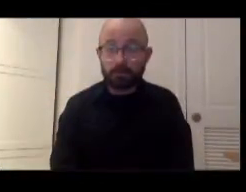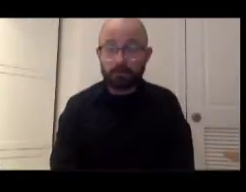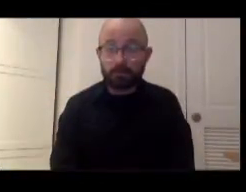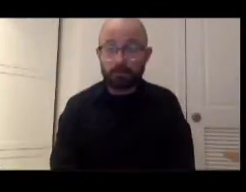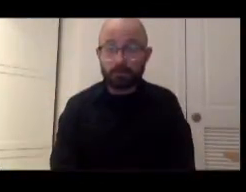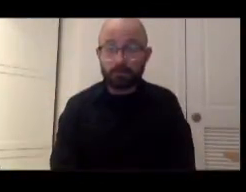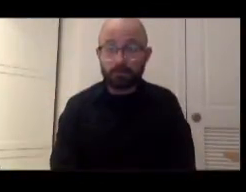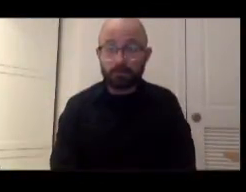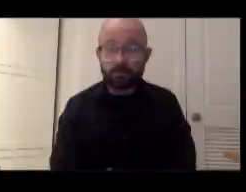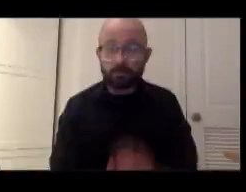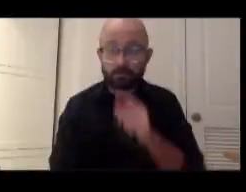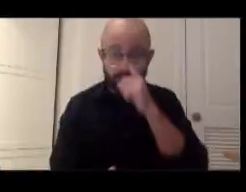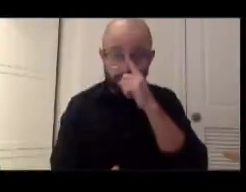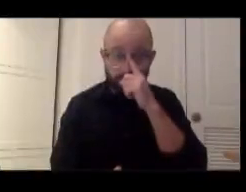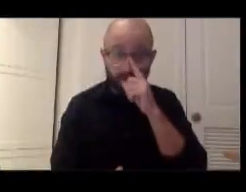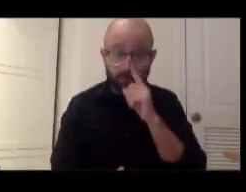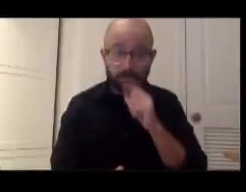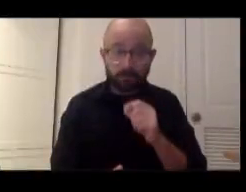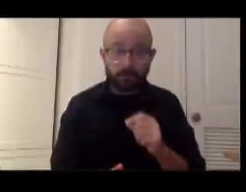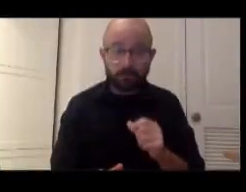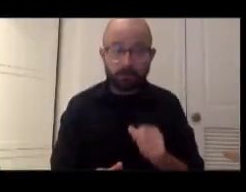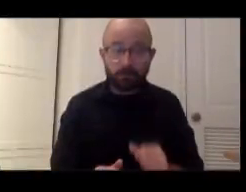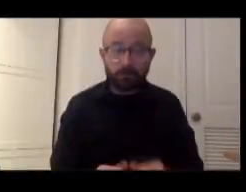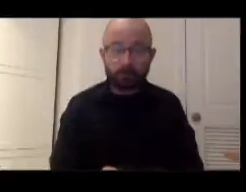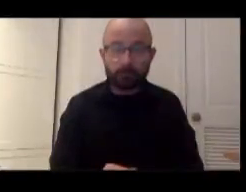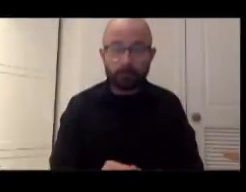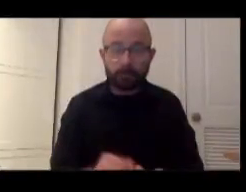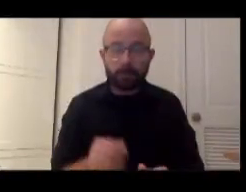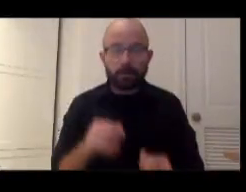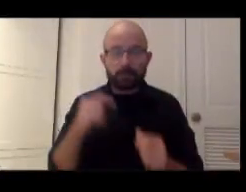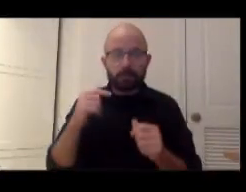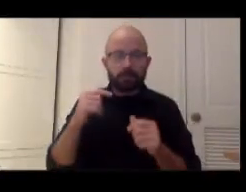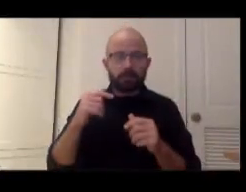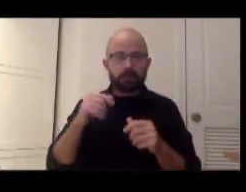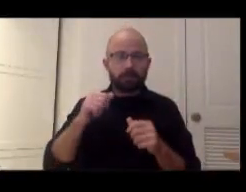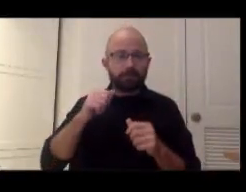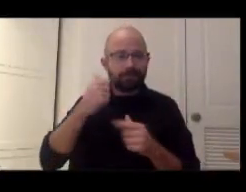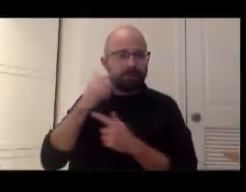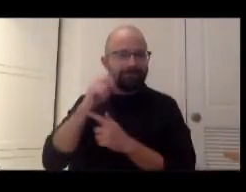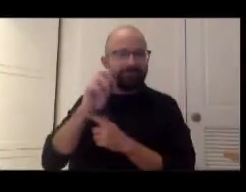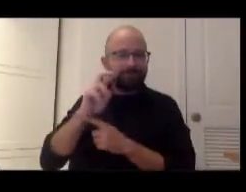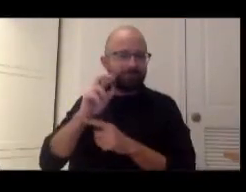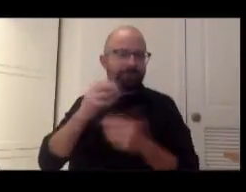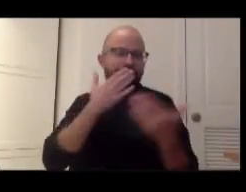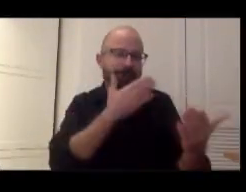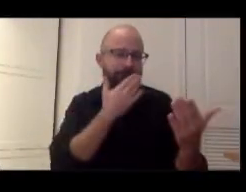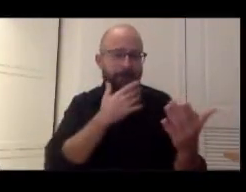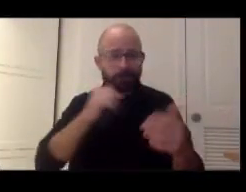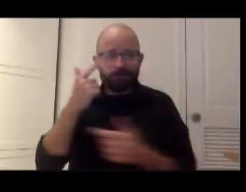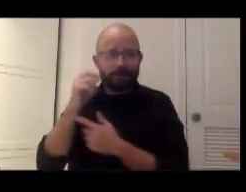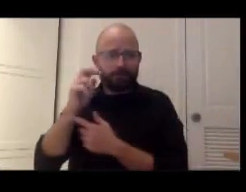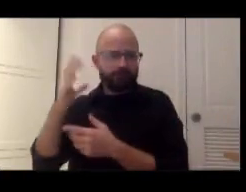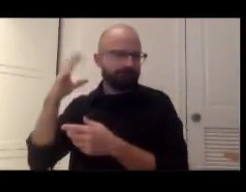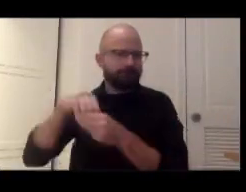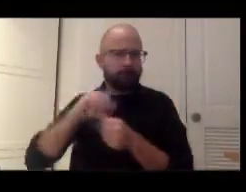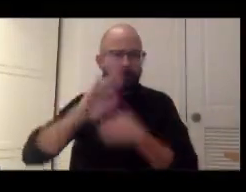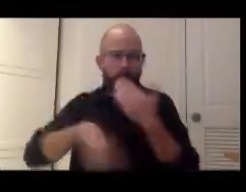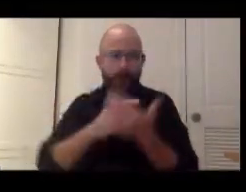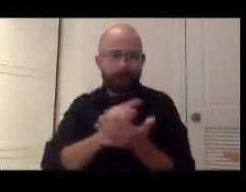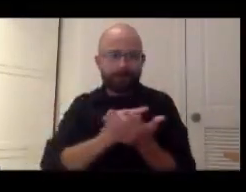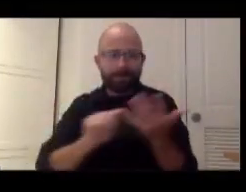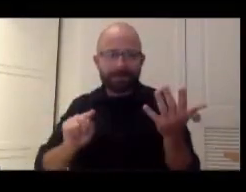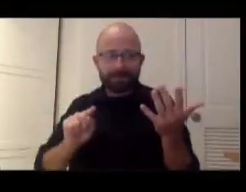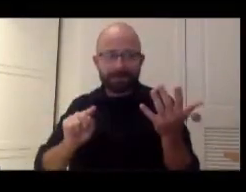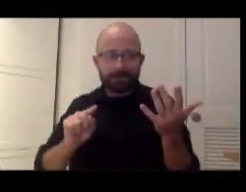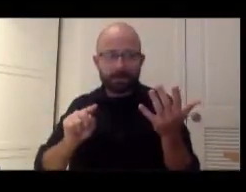gender intersects with all of this, right? And I was listening to a video tour of